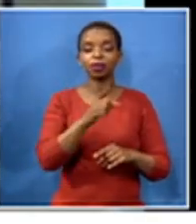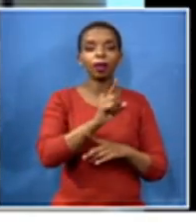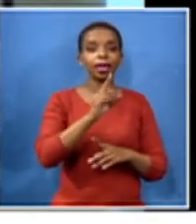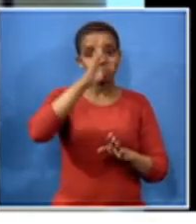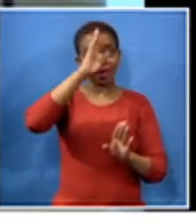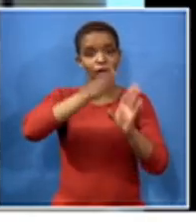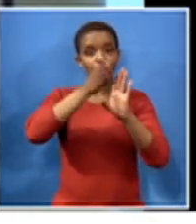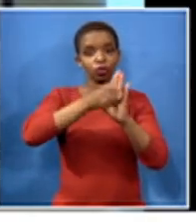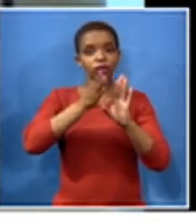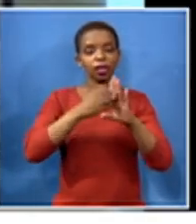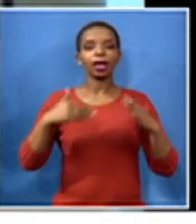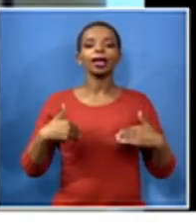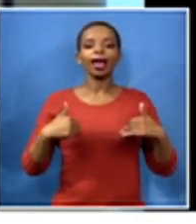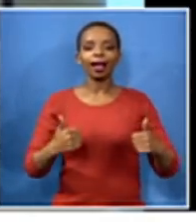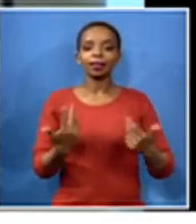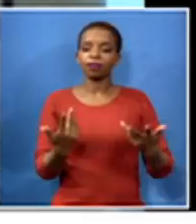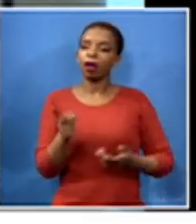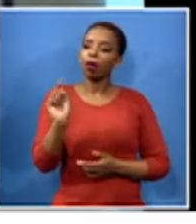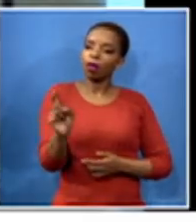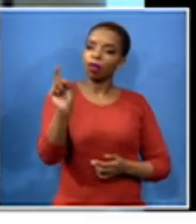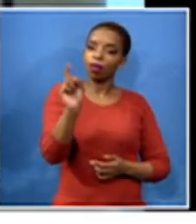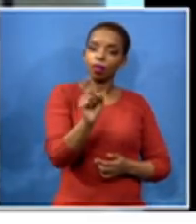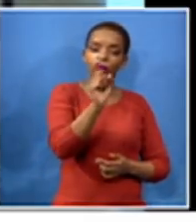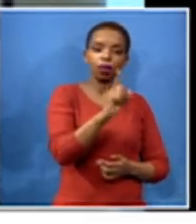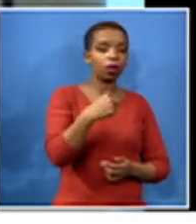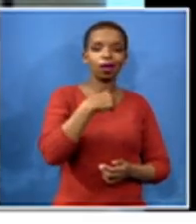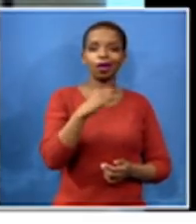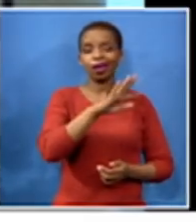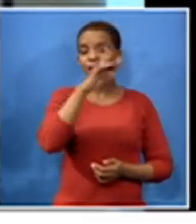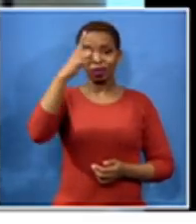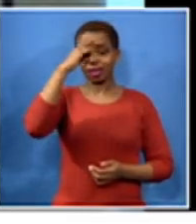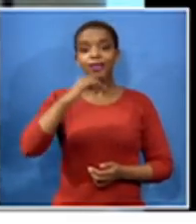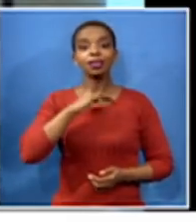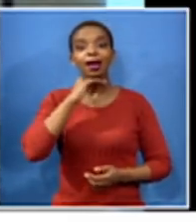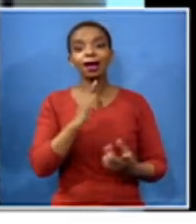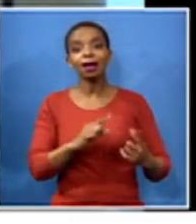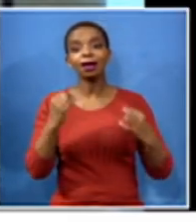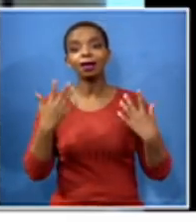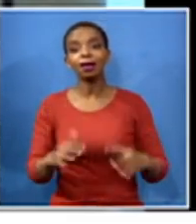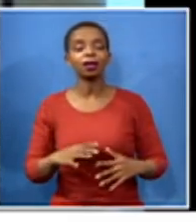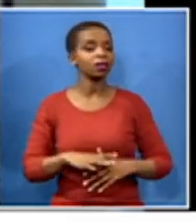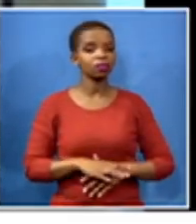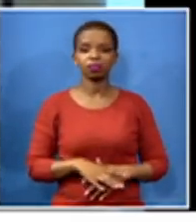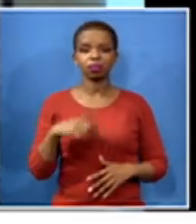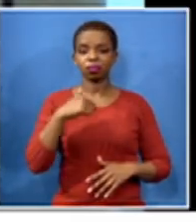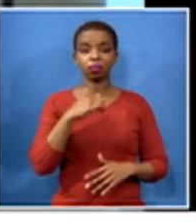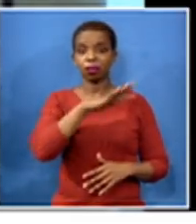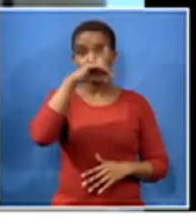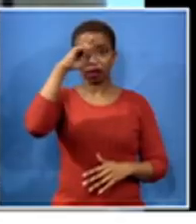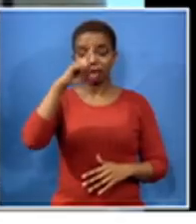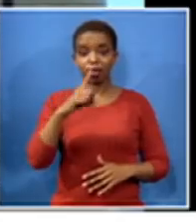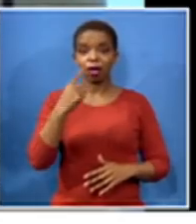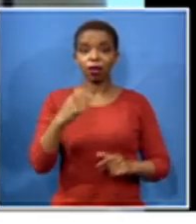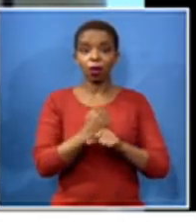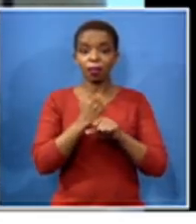concerned uh i think we're neglecting it i don't think enough is put into place and i think we're going to ruin the day for uh for for making